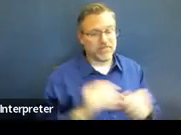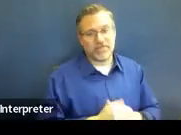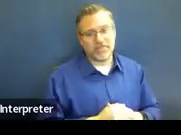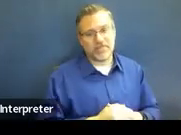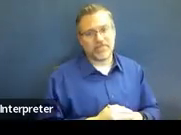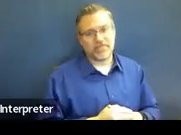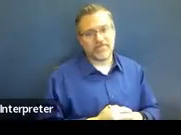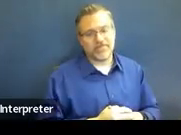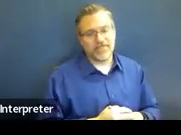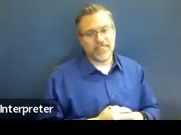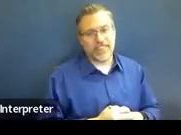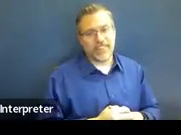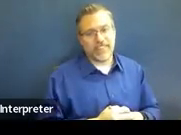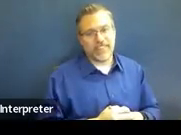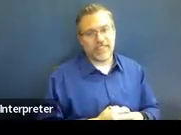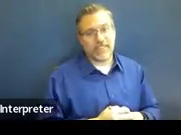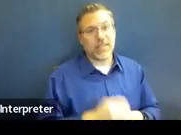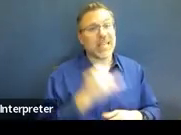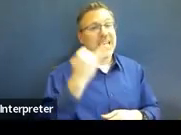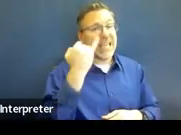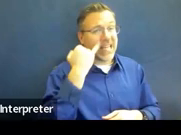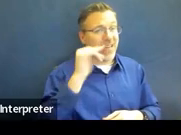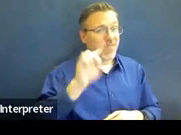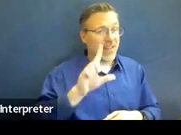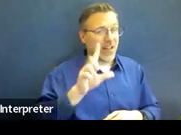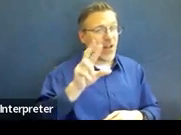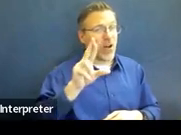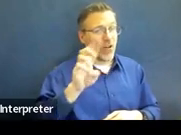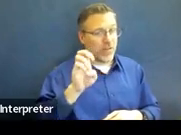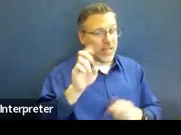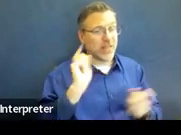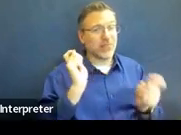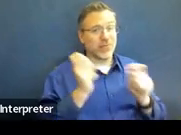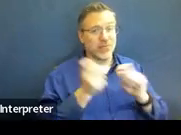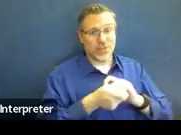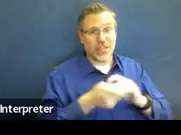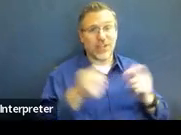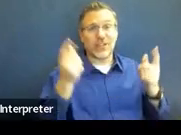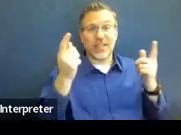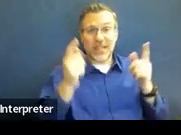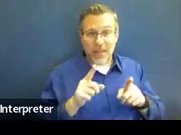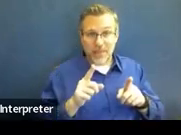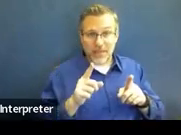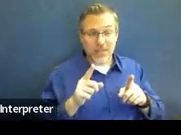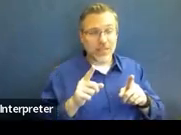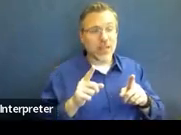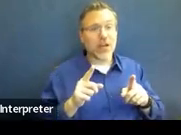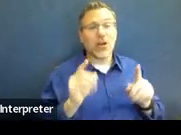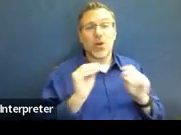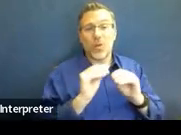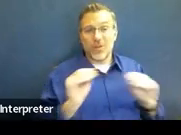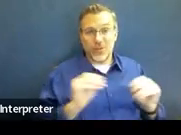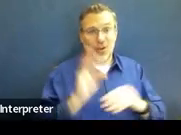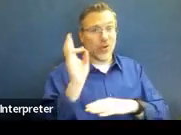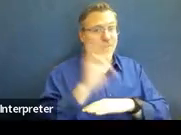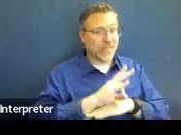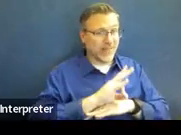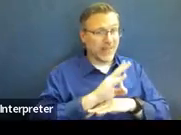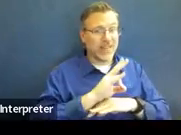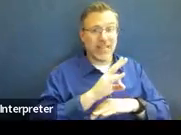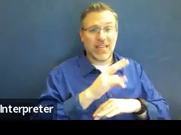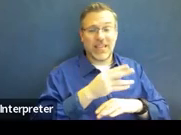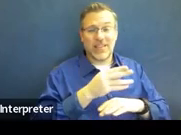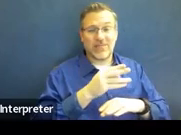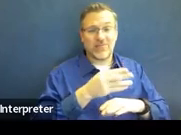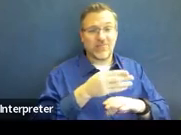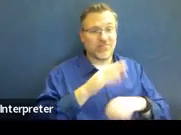So if that least restrictive environment change happens without that seven day notice, that would be another thing